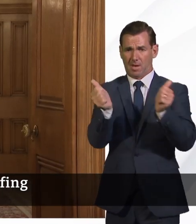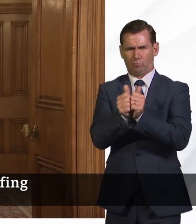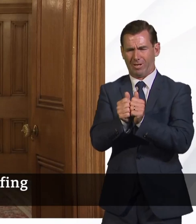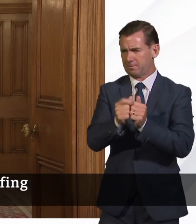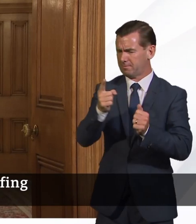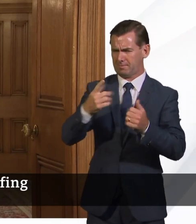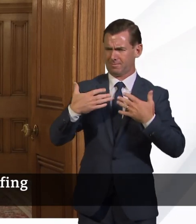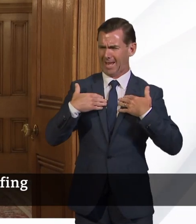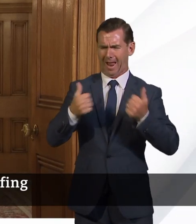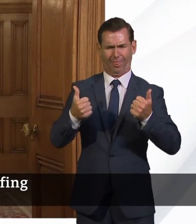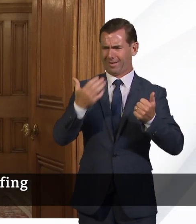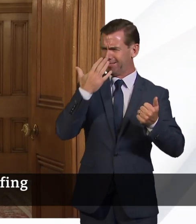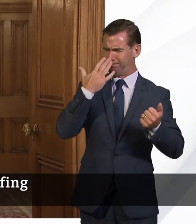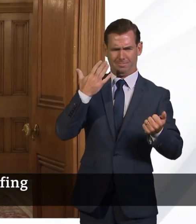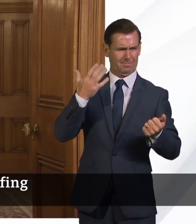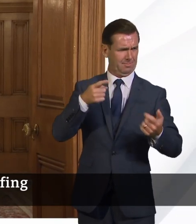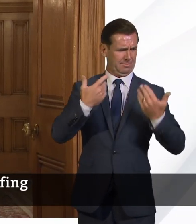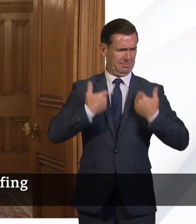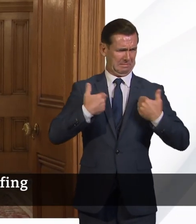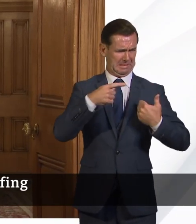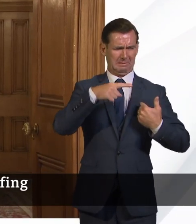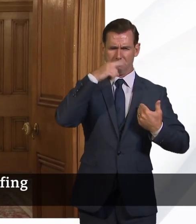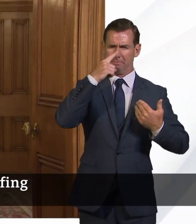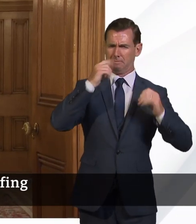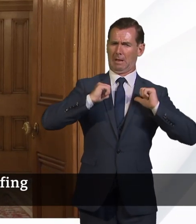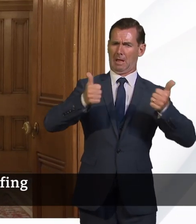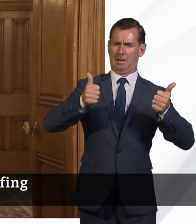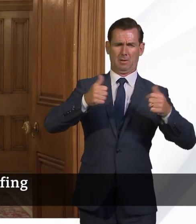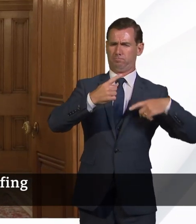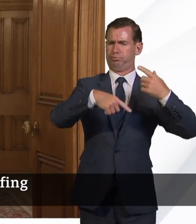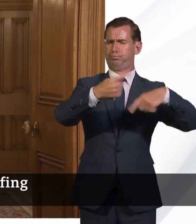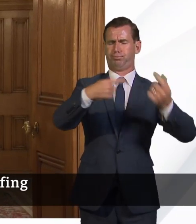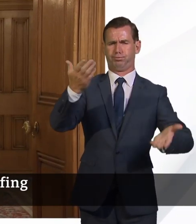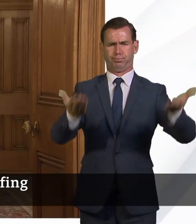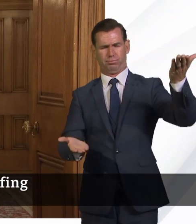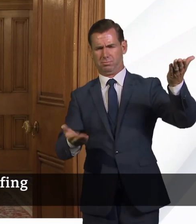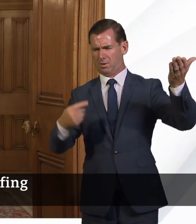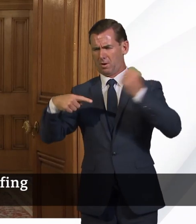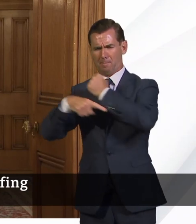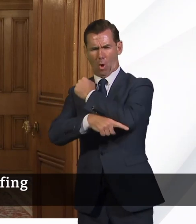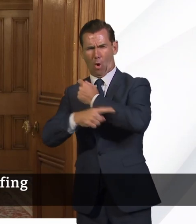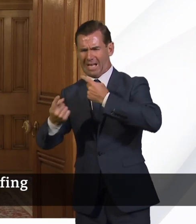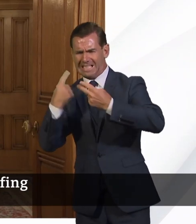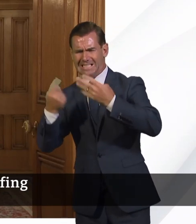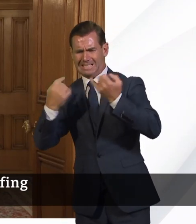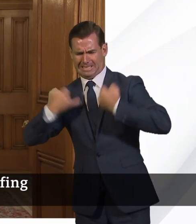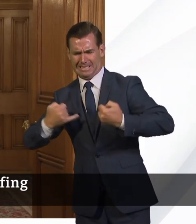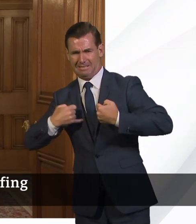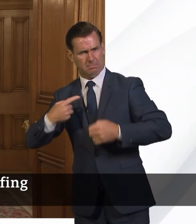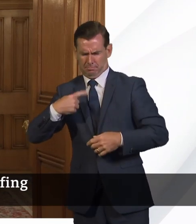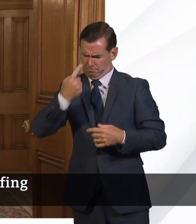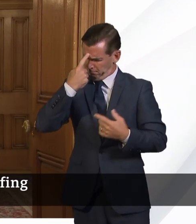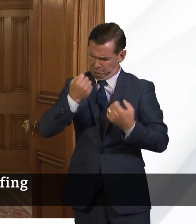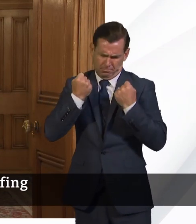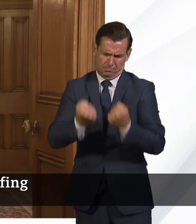inequalities. And it's something we're very passionate about. We were elected on the basis of sort of levelling up, by which we mean getting rid of the health